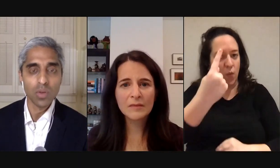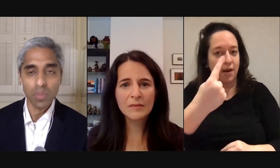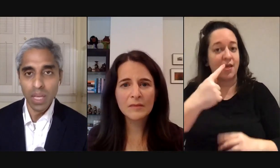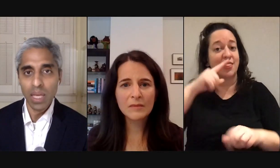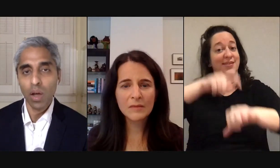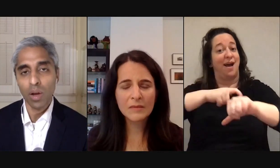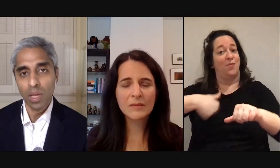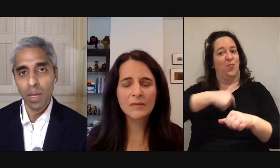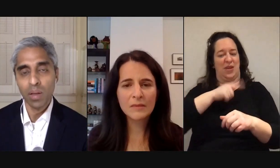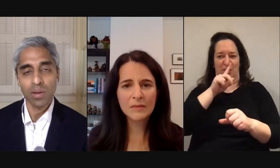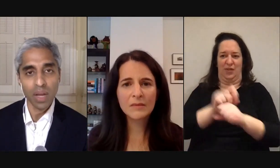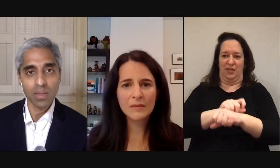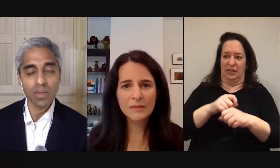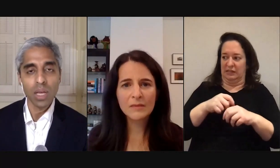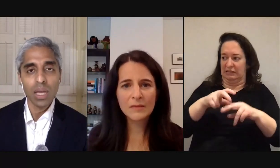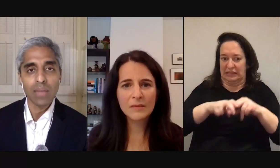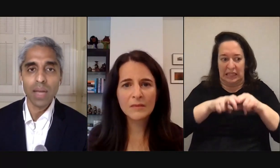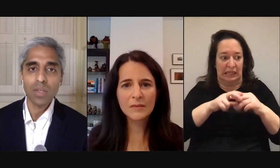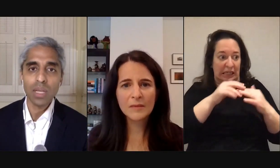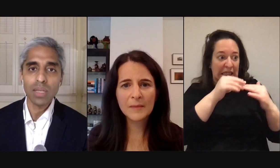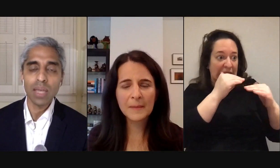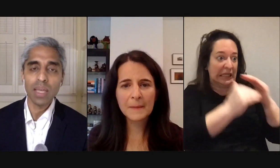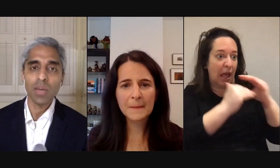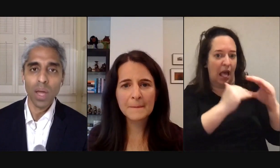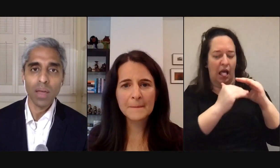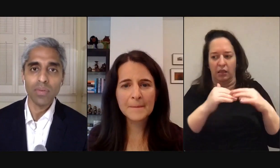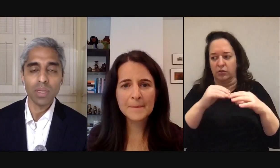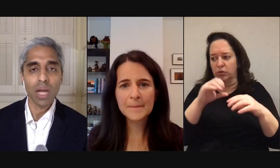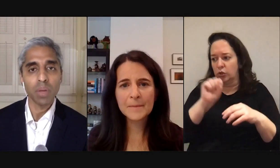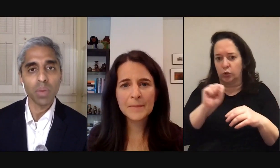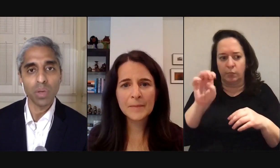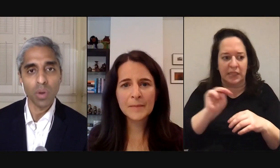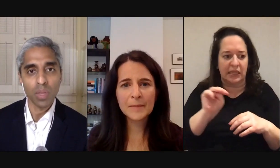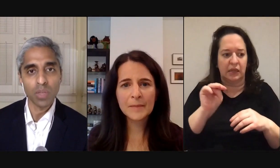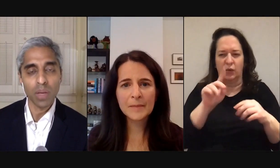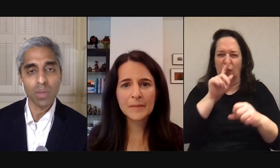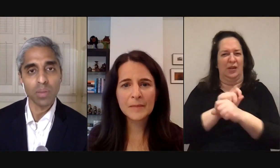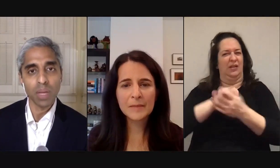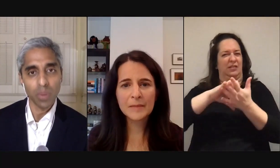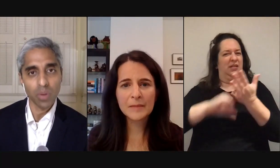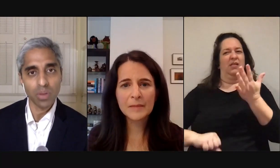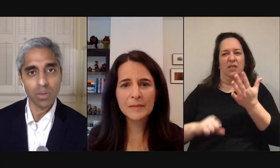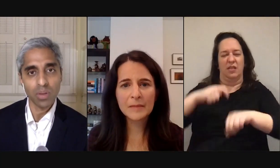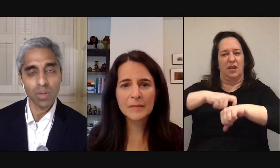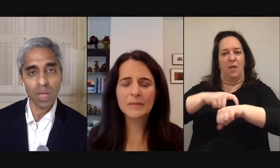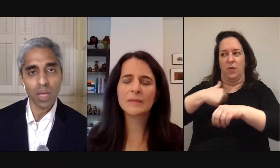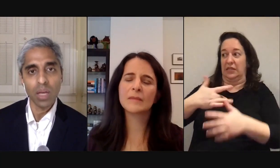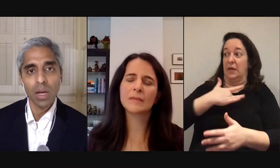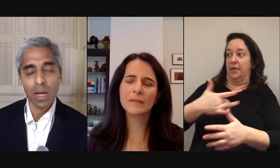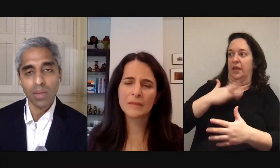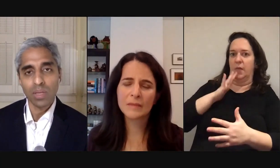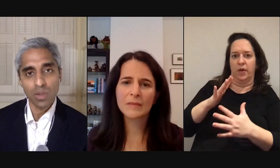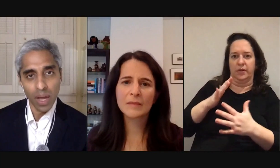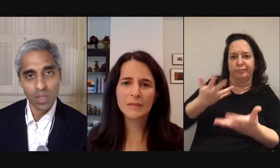social media on our email and our devices is actually taking away from the time that we would normally spend with somebody in person so there's